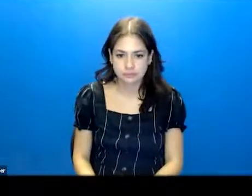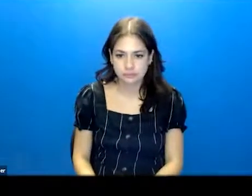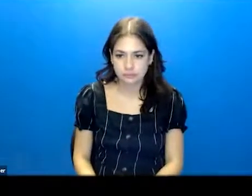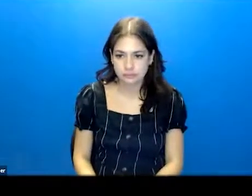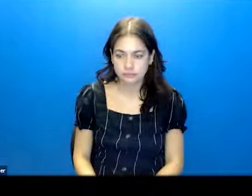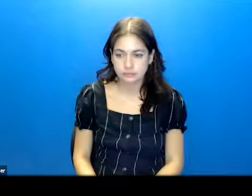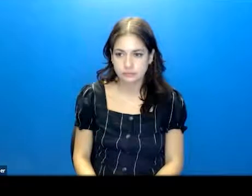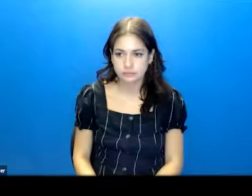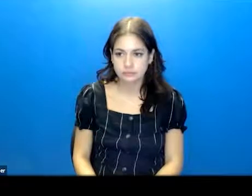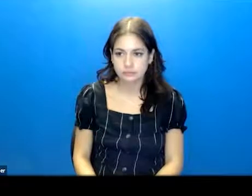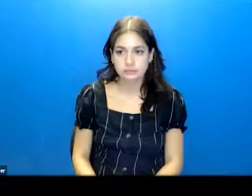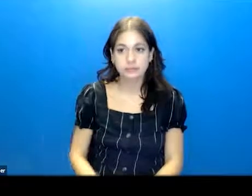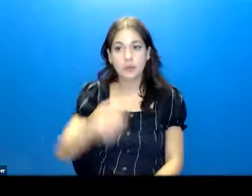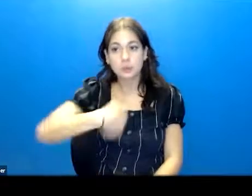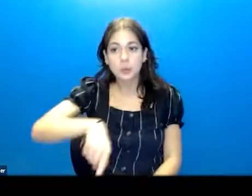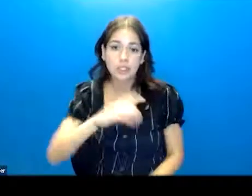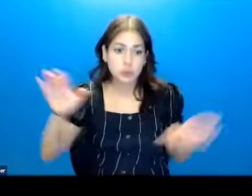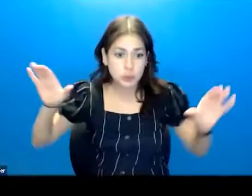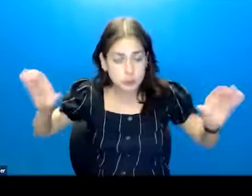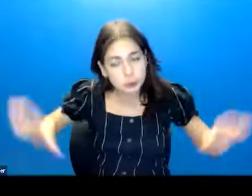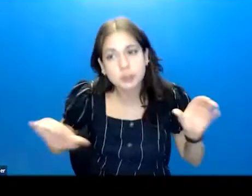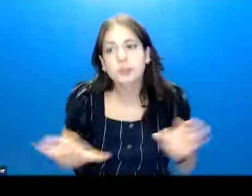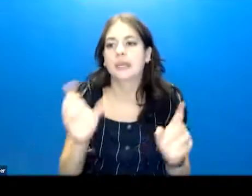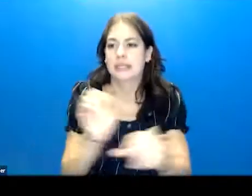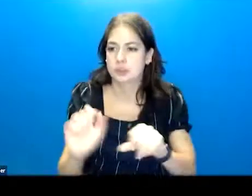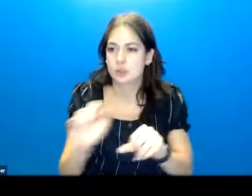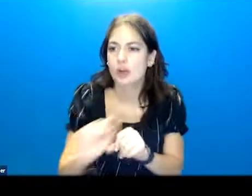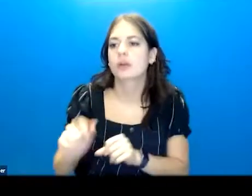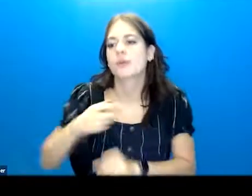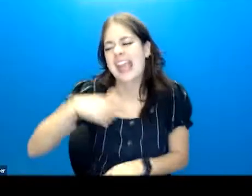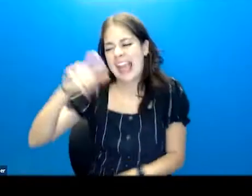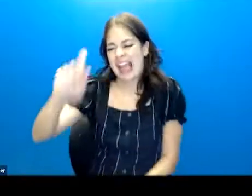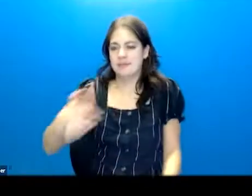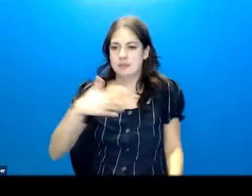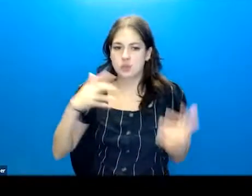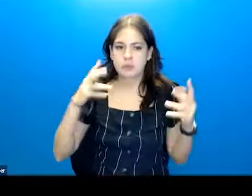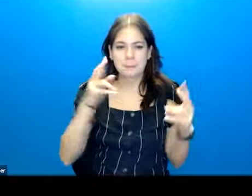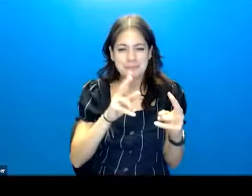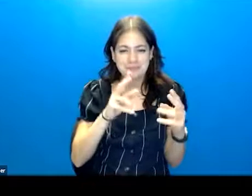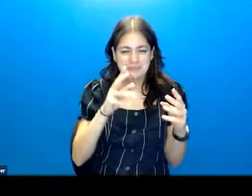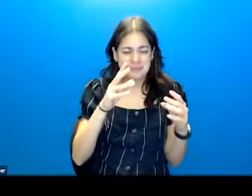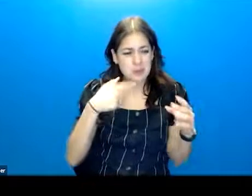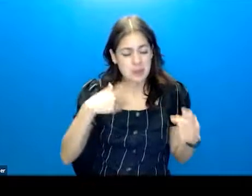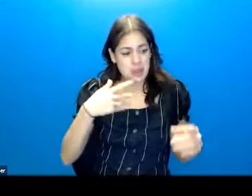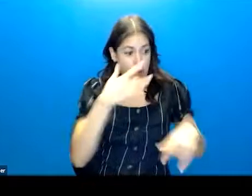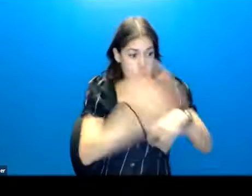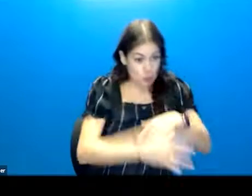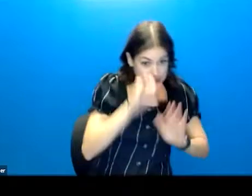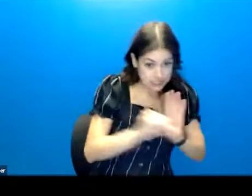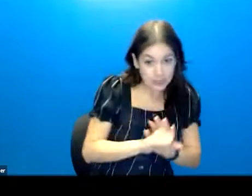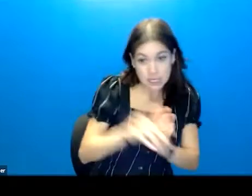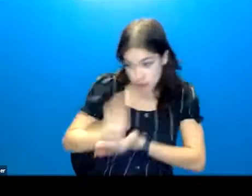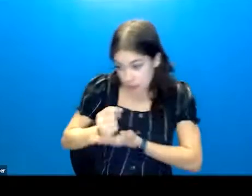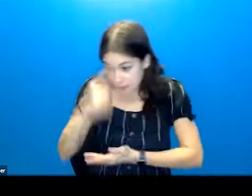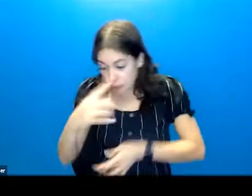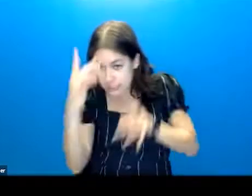So as we are doing this work, we have to pair not just early identification and treatment for